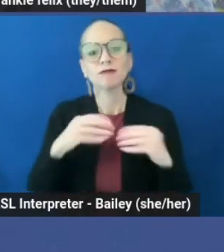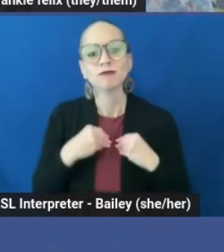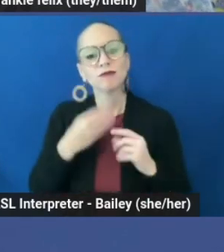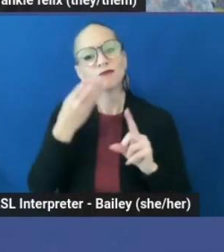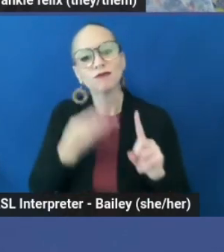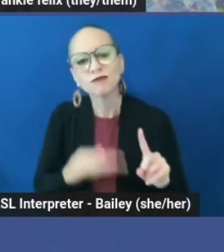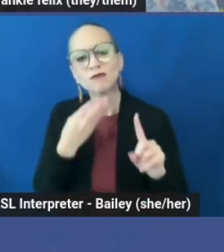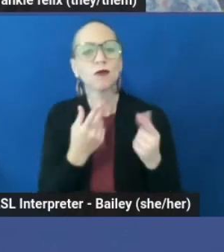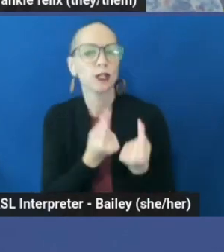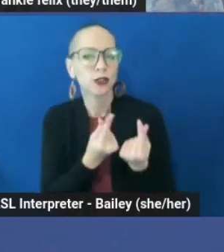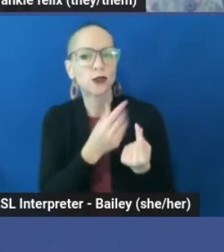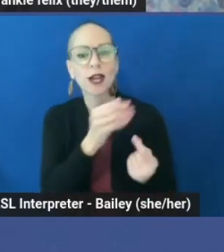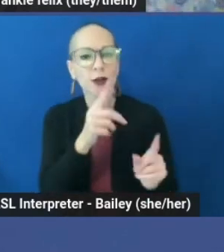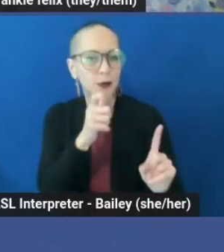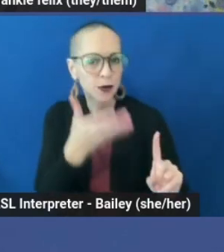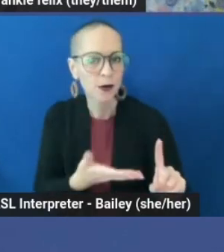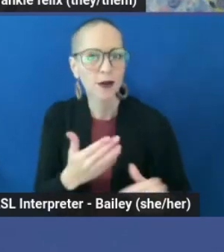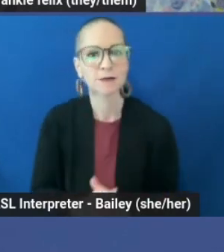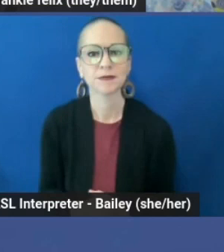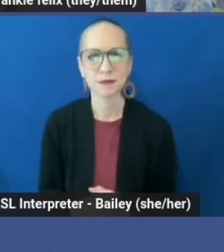what you do and who you are.